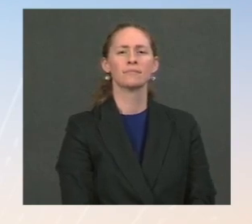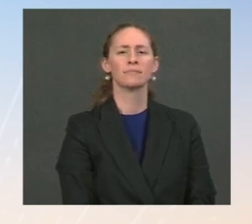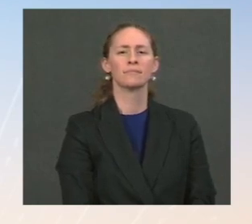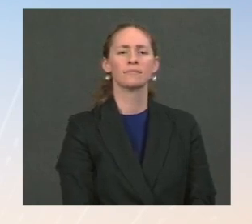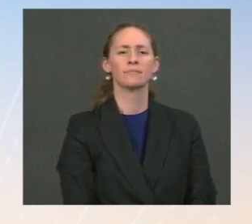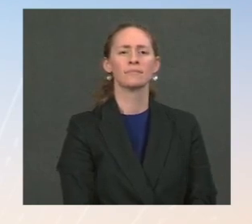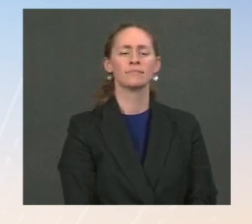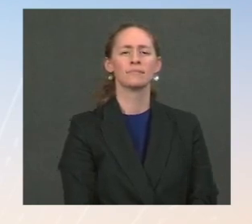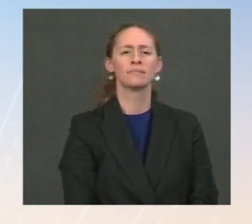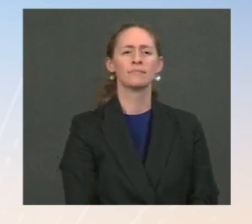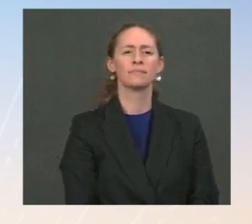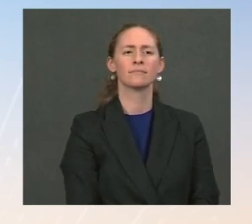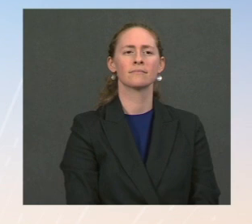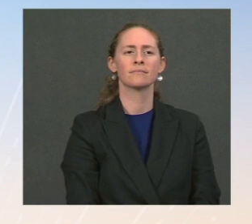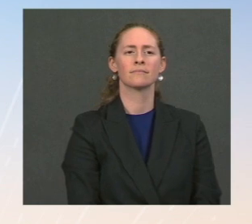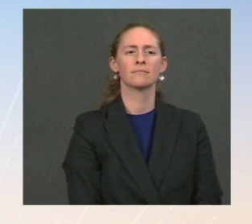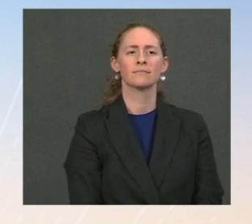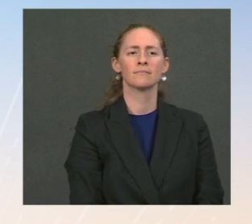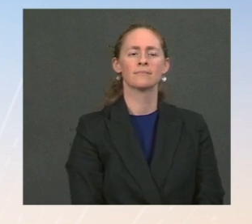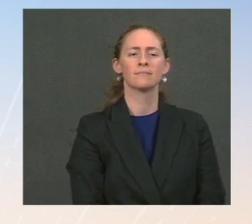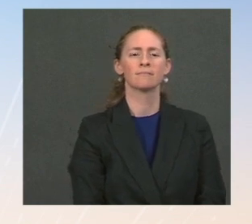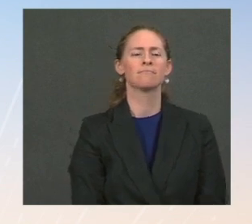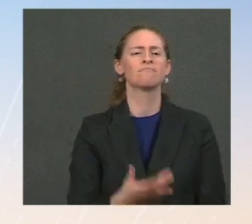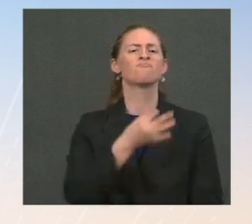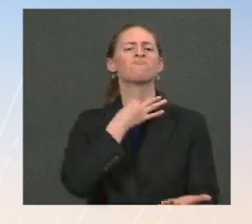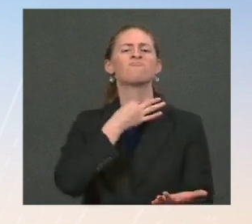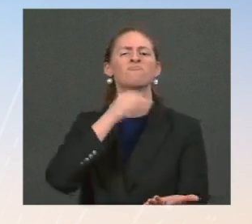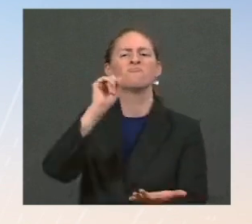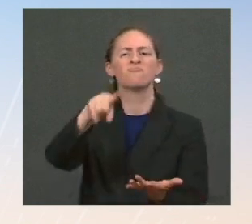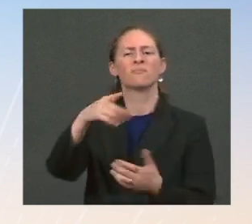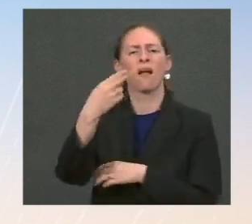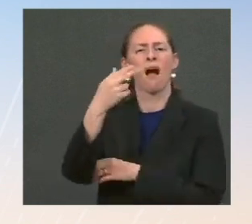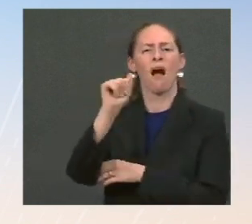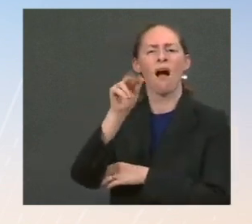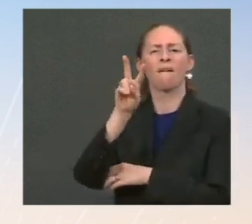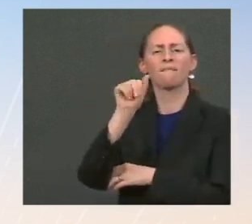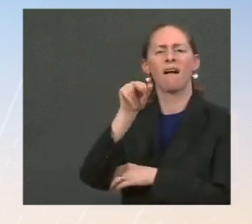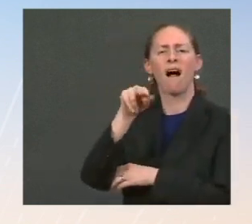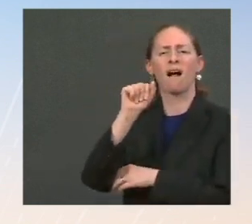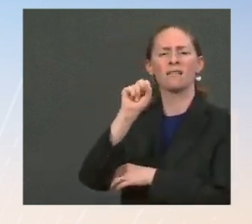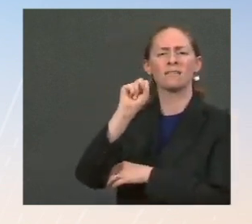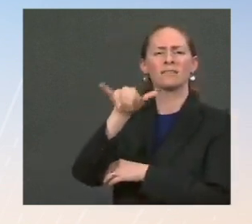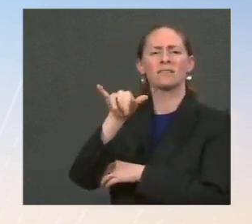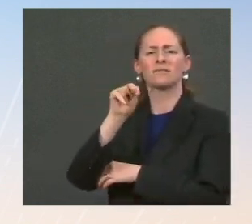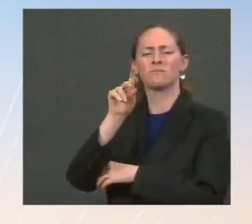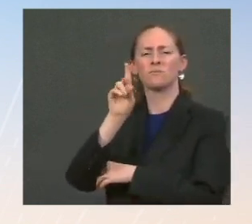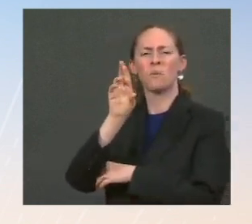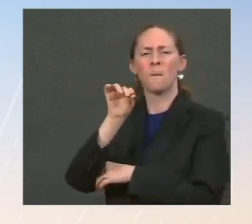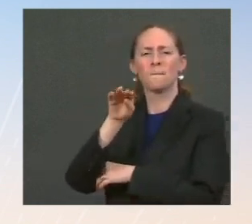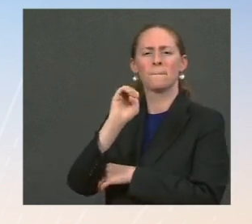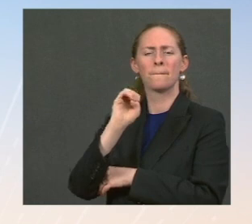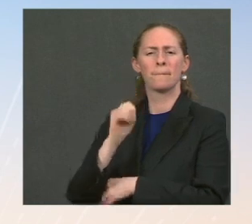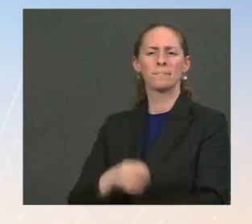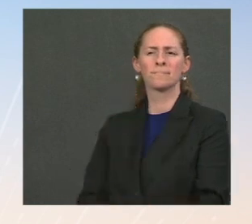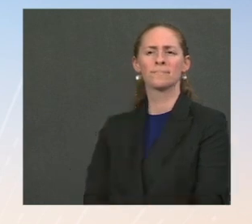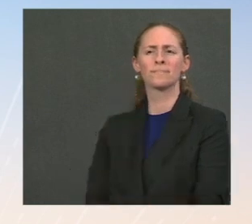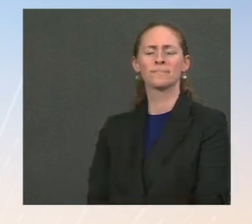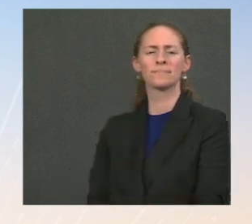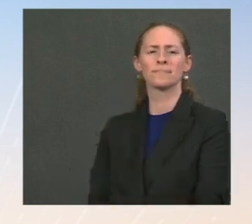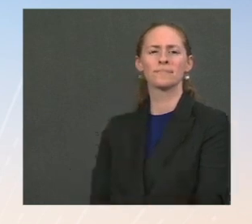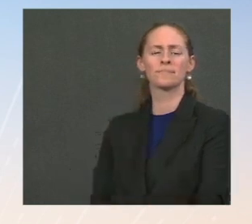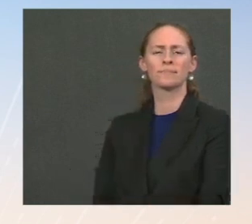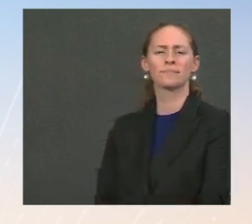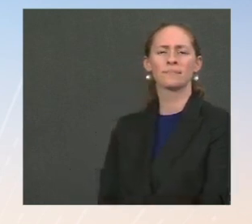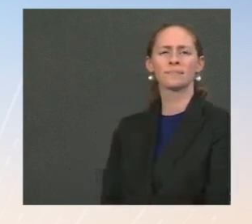suffering from the so-called Havana Syndrome is the disparity in acknowledgement and also treatment depending on the country in which they were